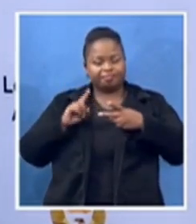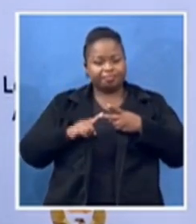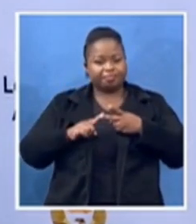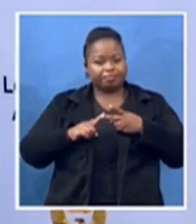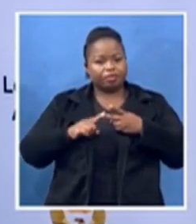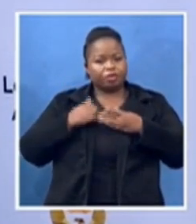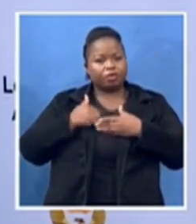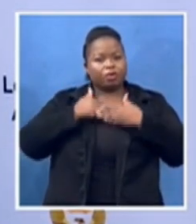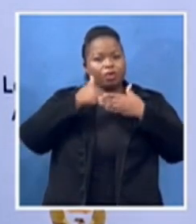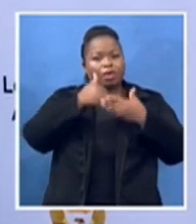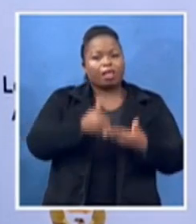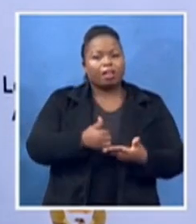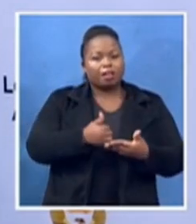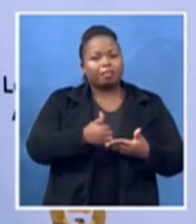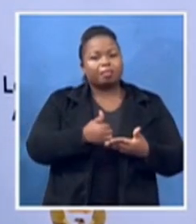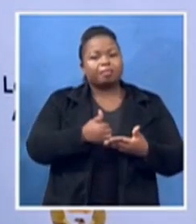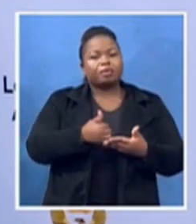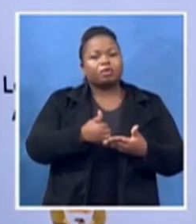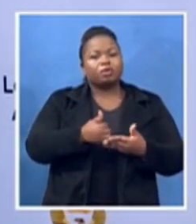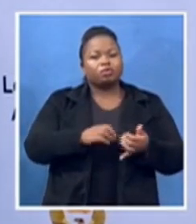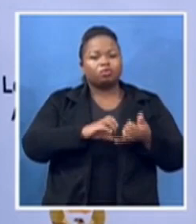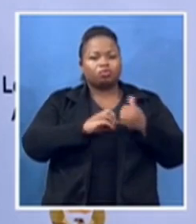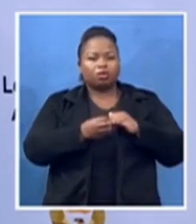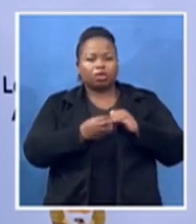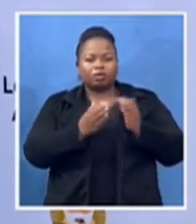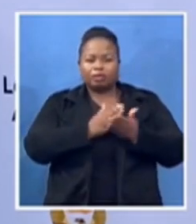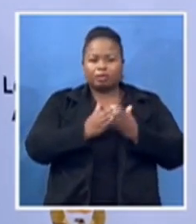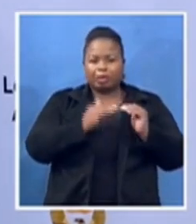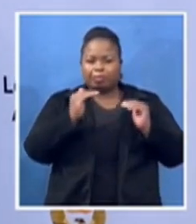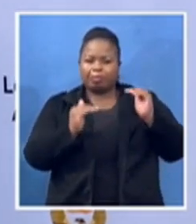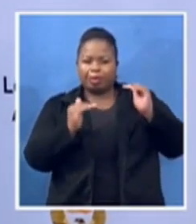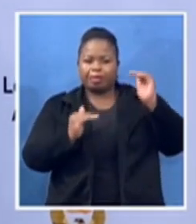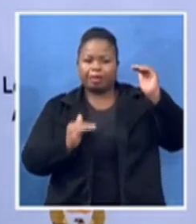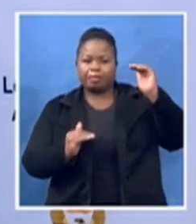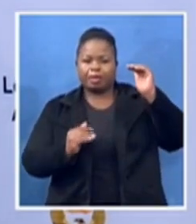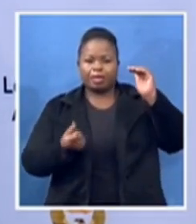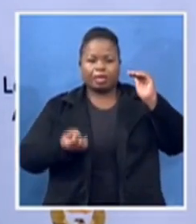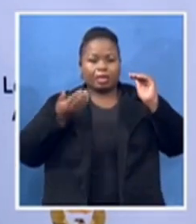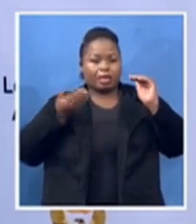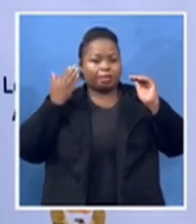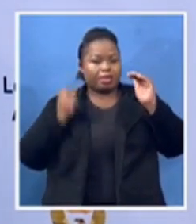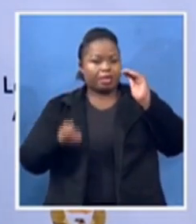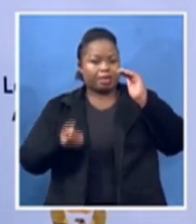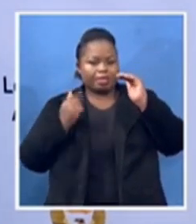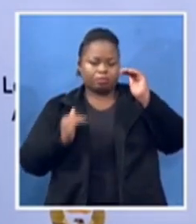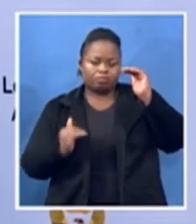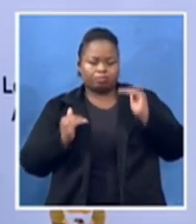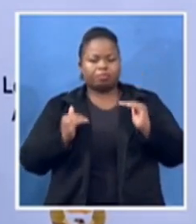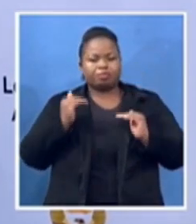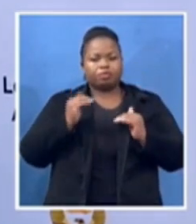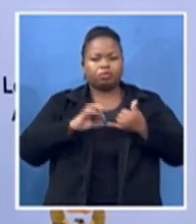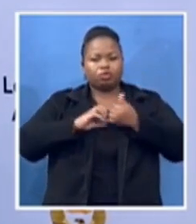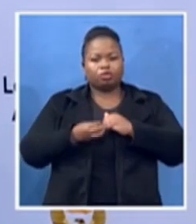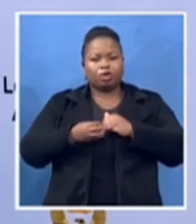address some imbalances of the past in South Africa as our heritage was distorted